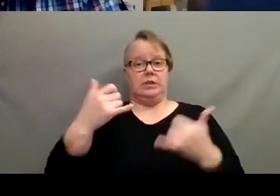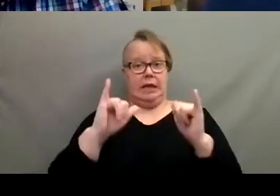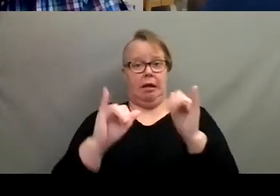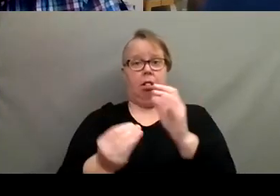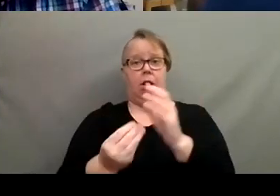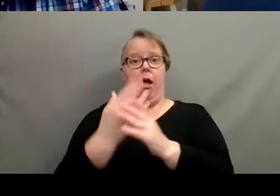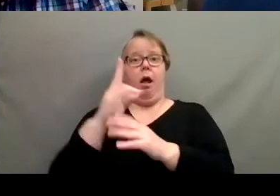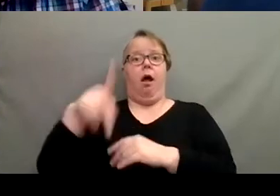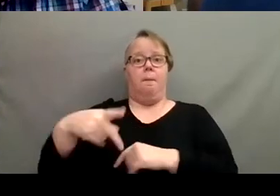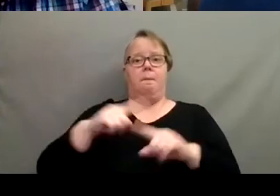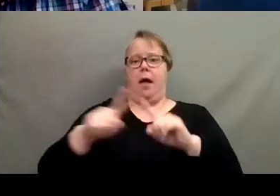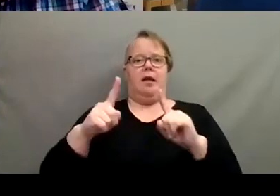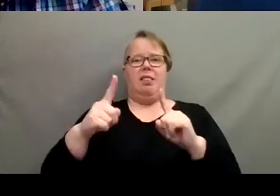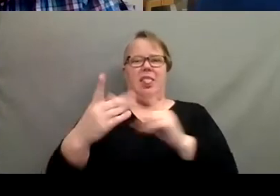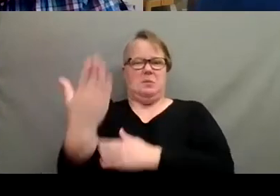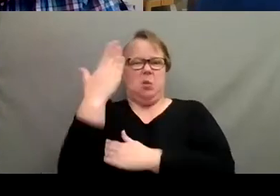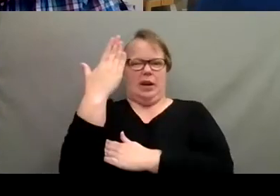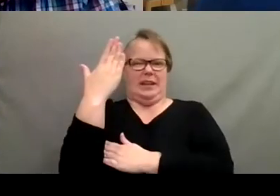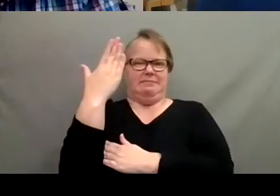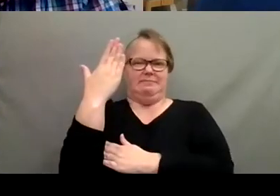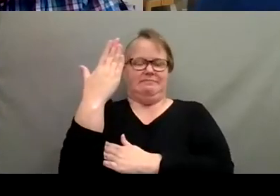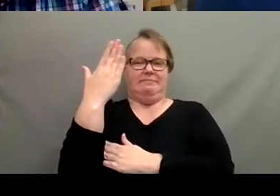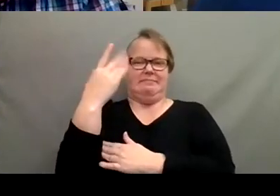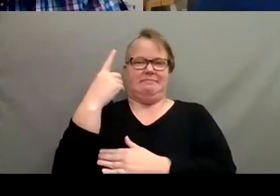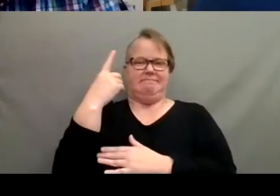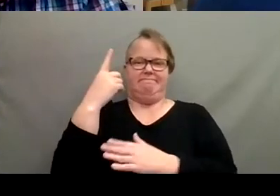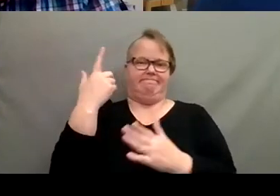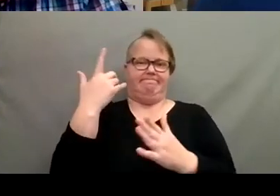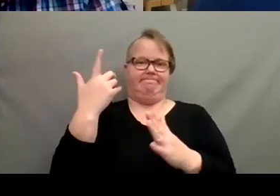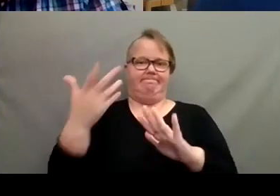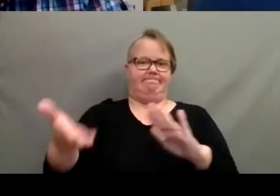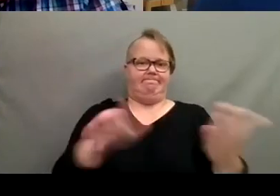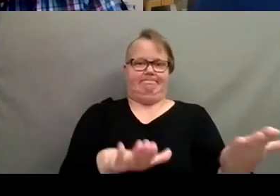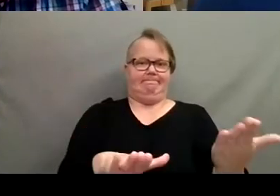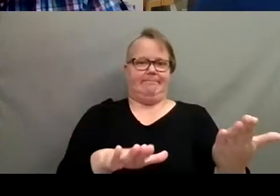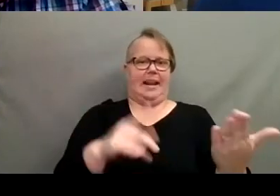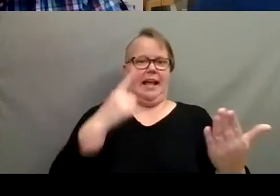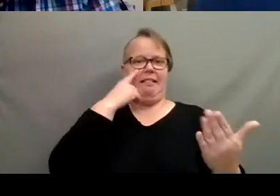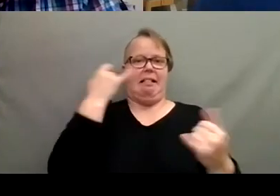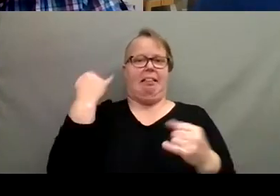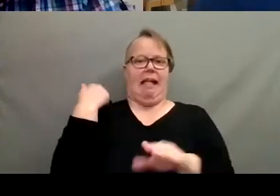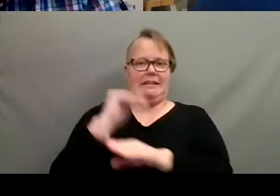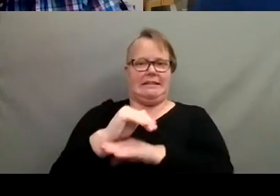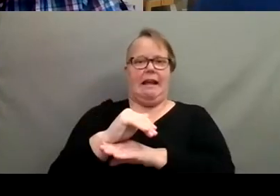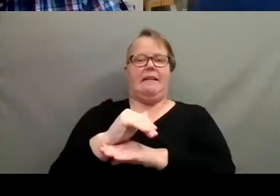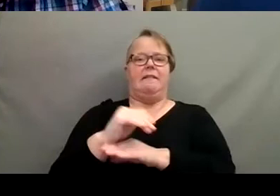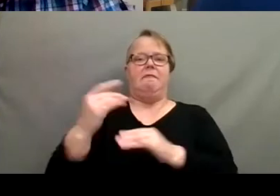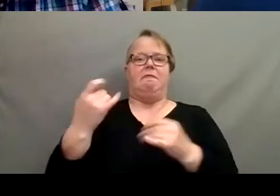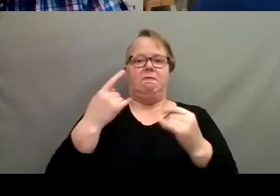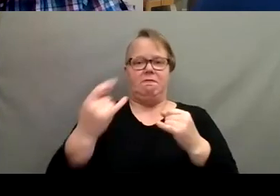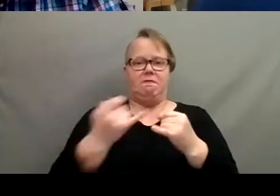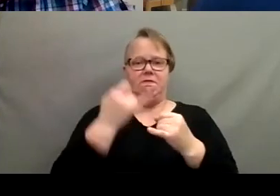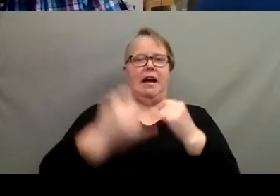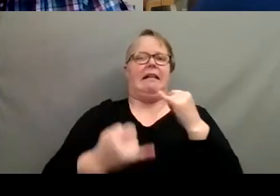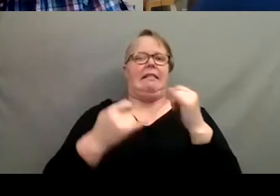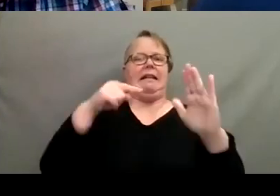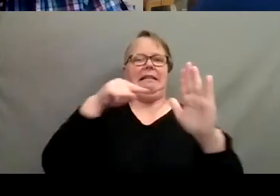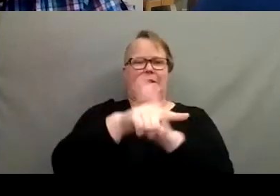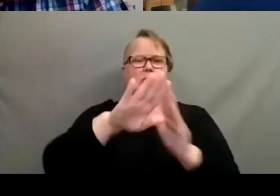they were toast. So I think last night finally got all of our tender outdoor plants. Same with everybody.